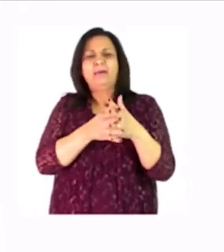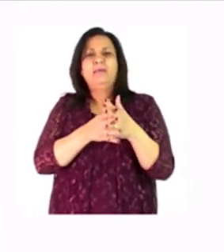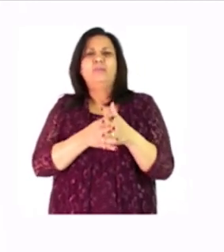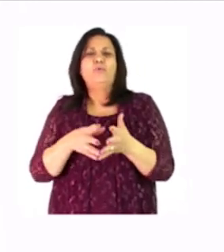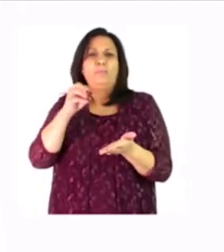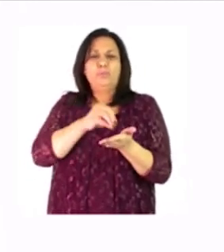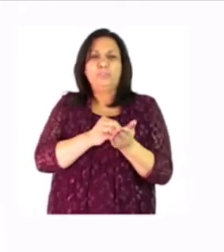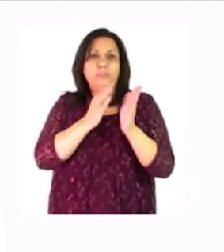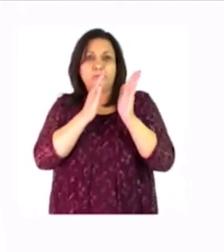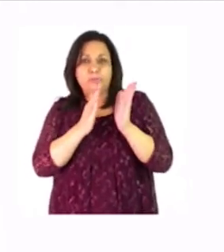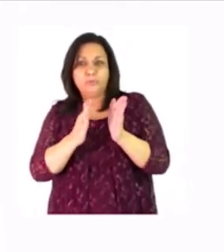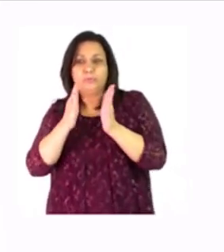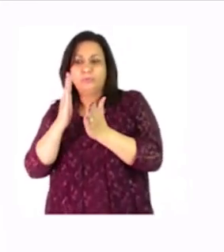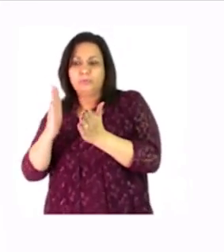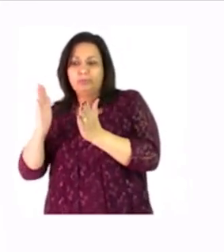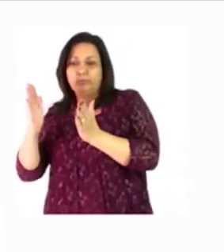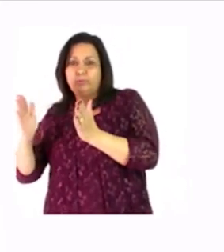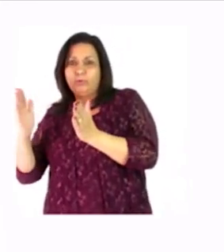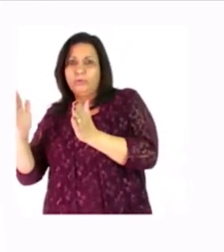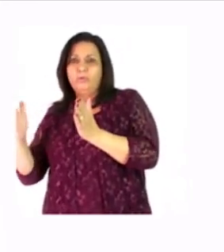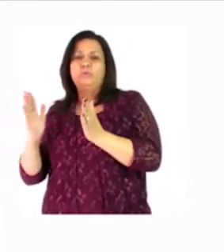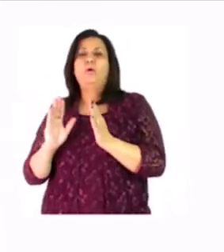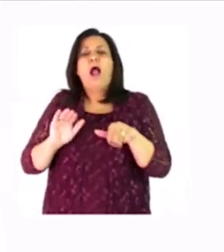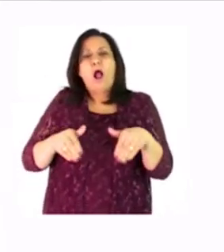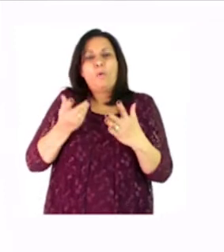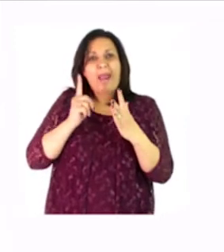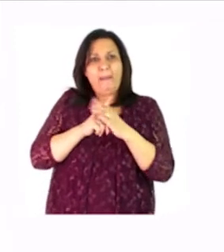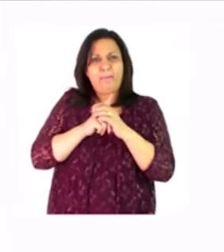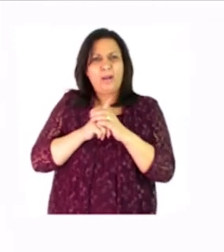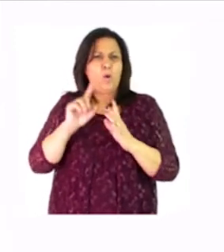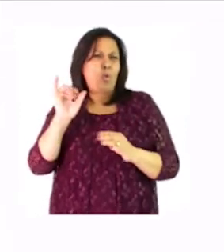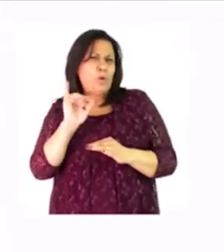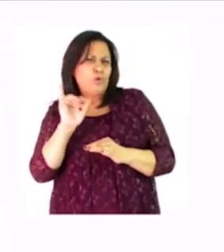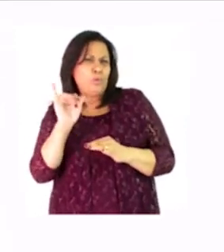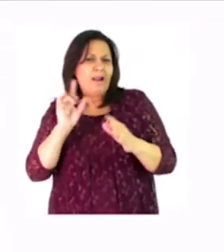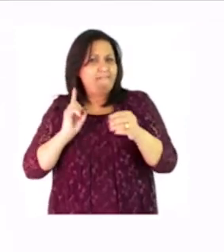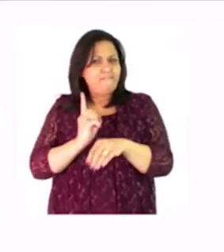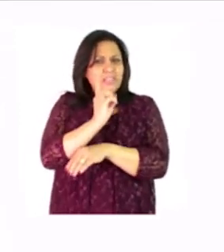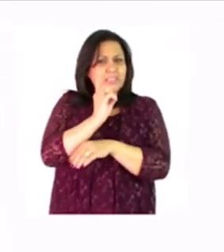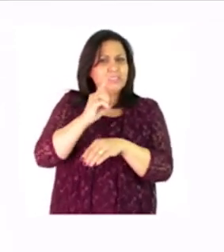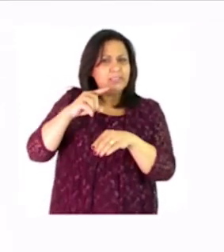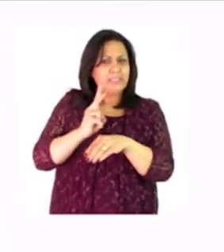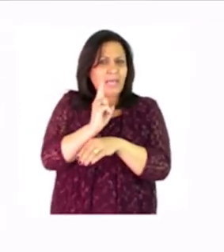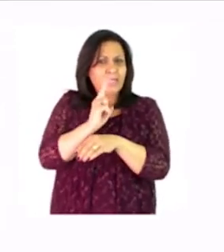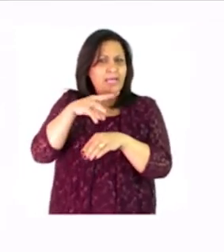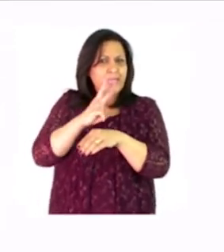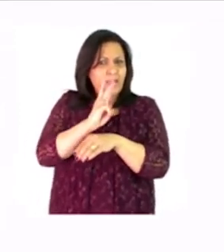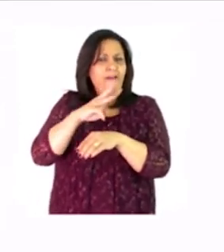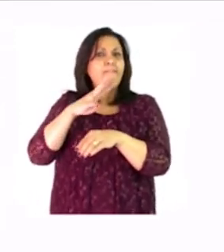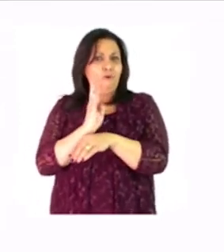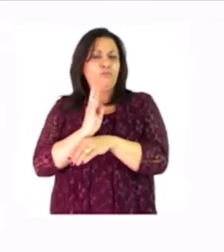how does everything happen which comes first good now let's look